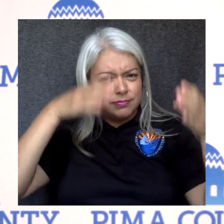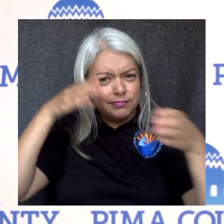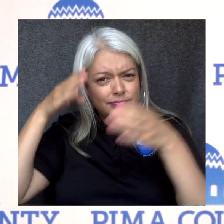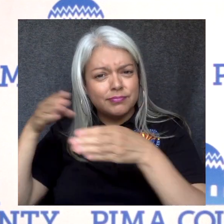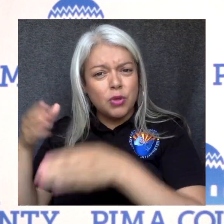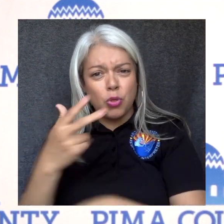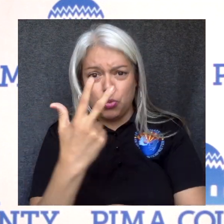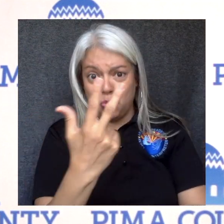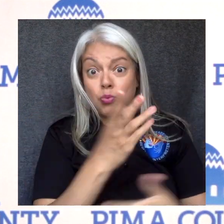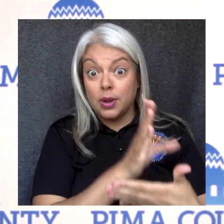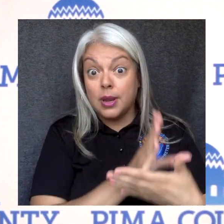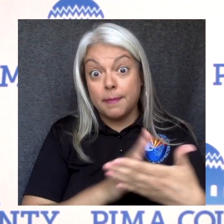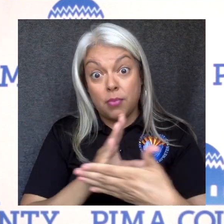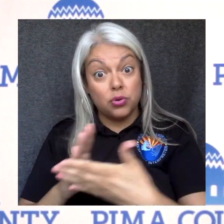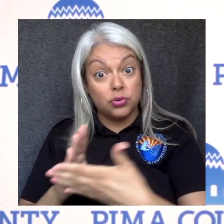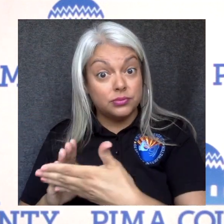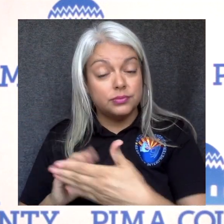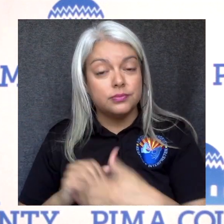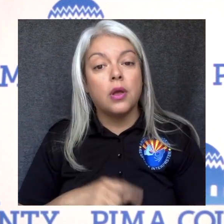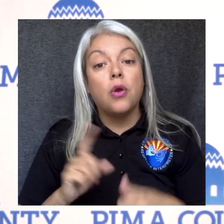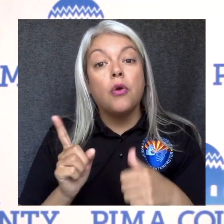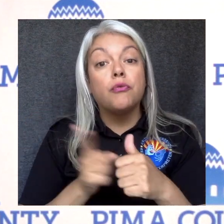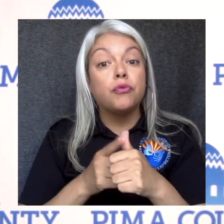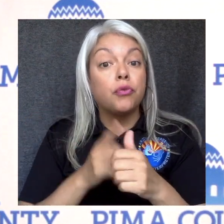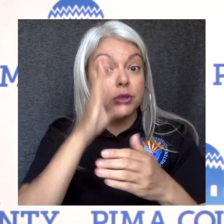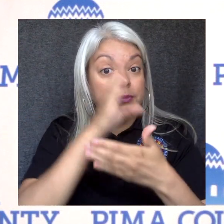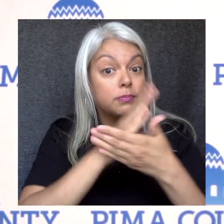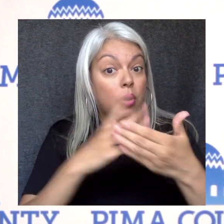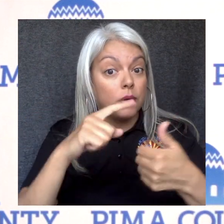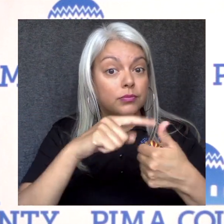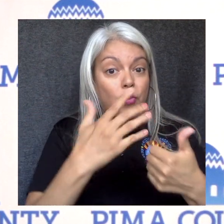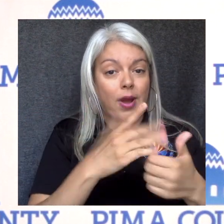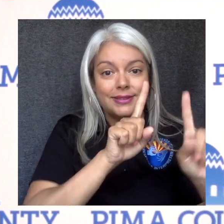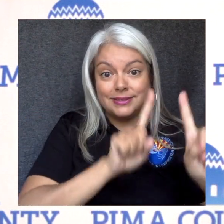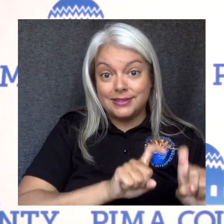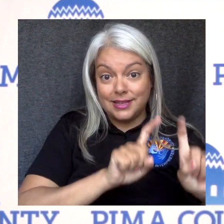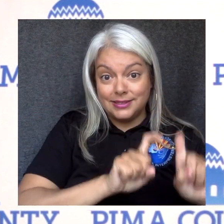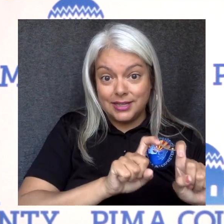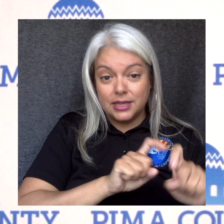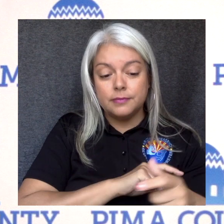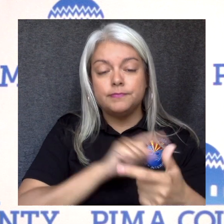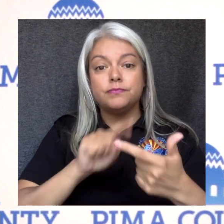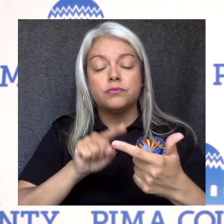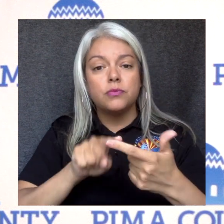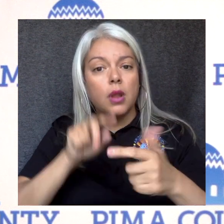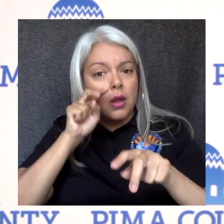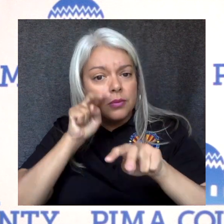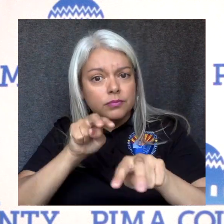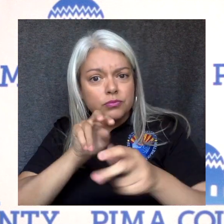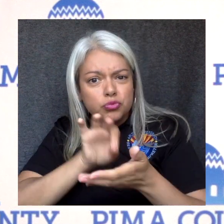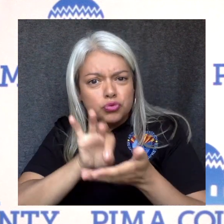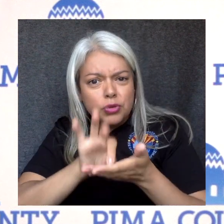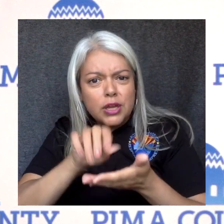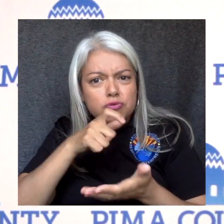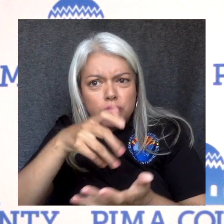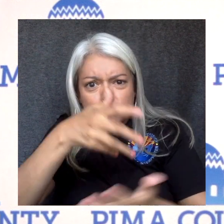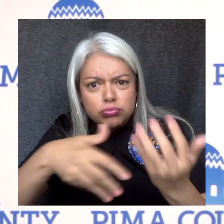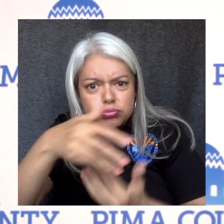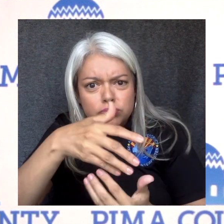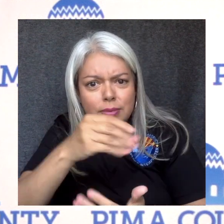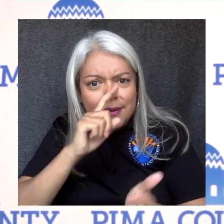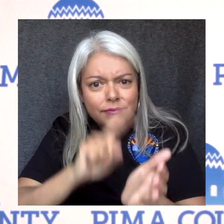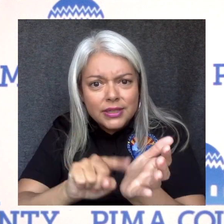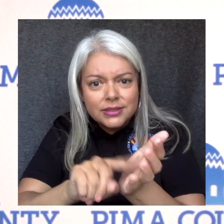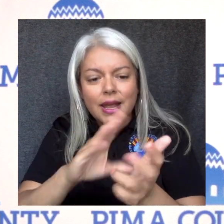approach has three parts. The first is test, trace and investigate, and then self-quarantine